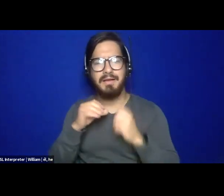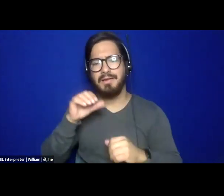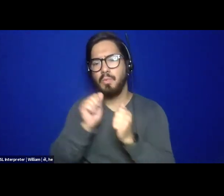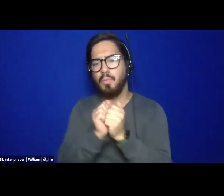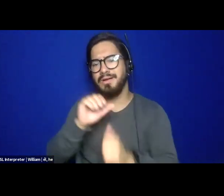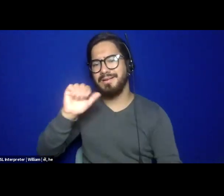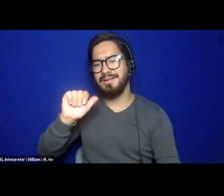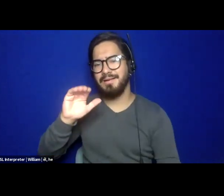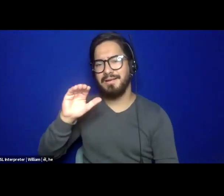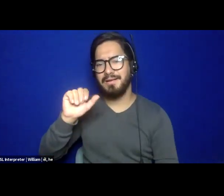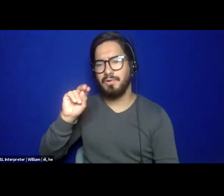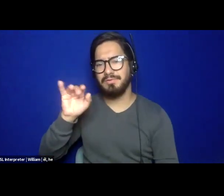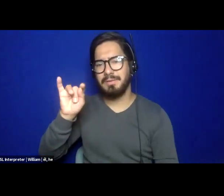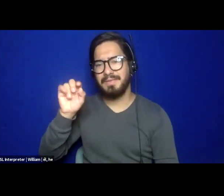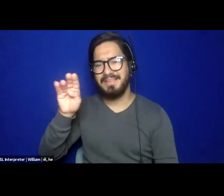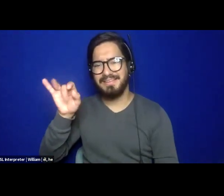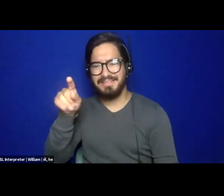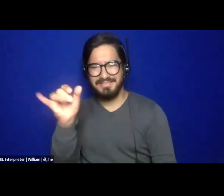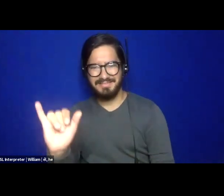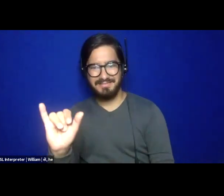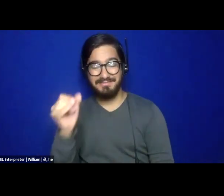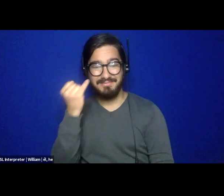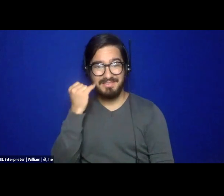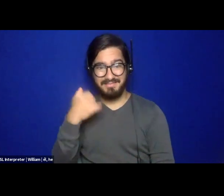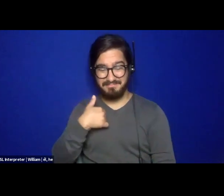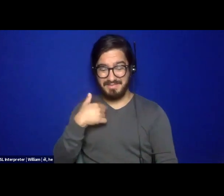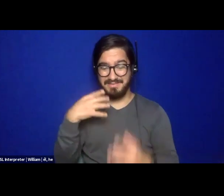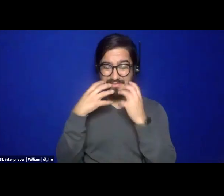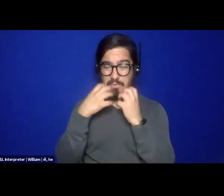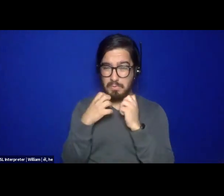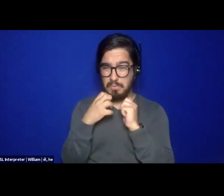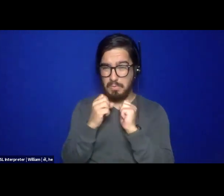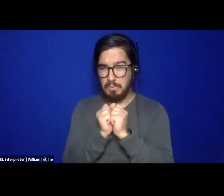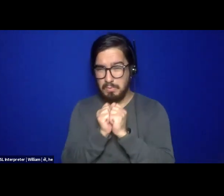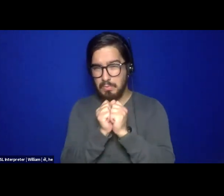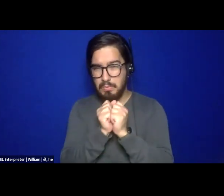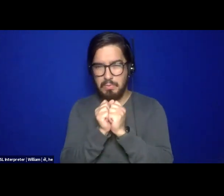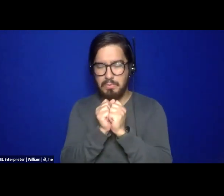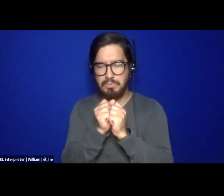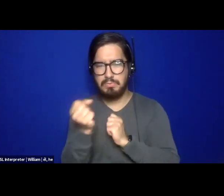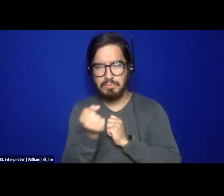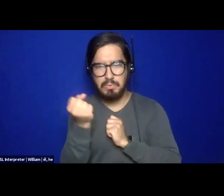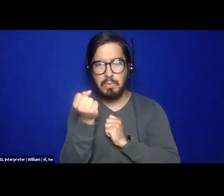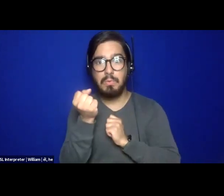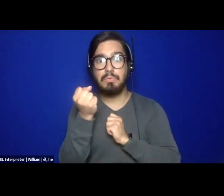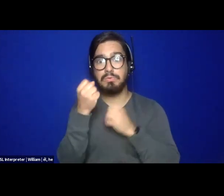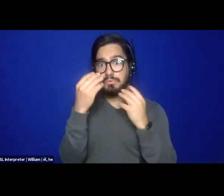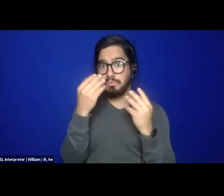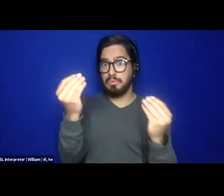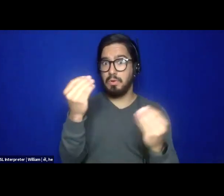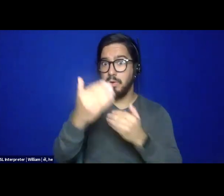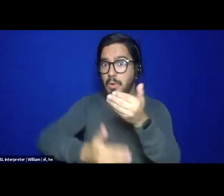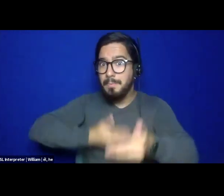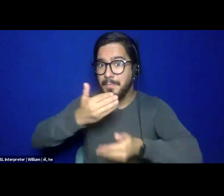that for me to hold onto those values and for me to, um, go into a process where I'm being